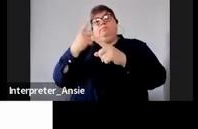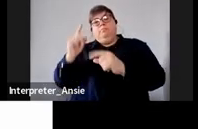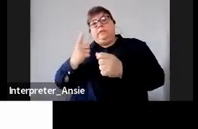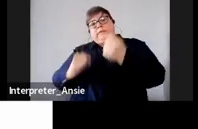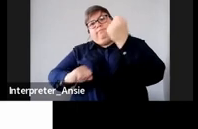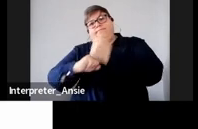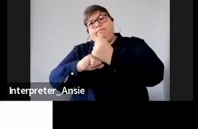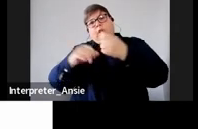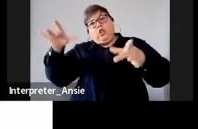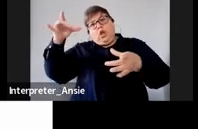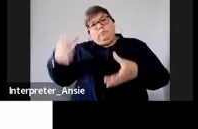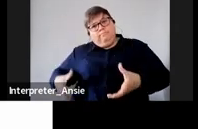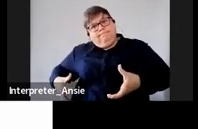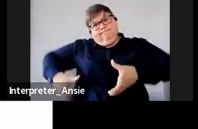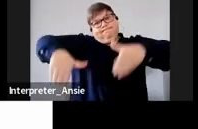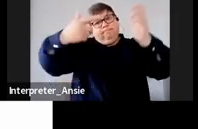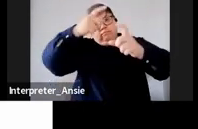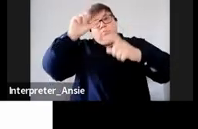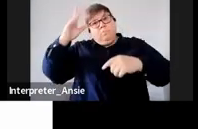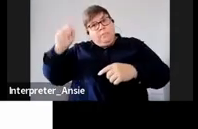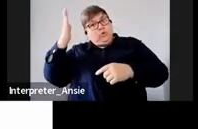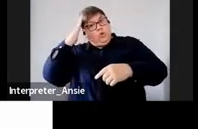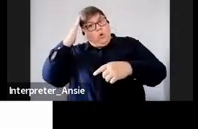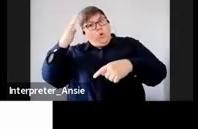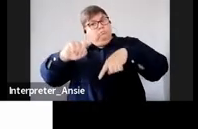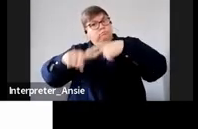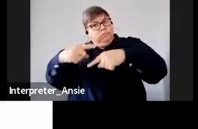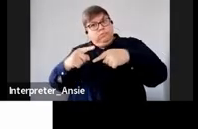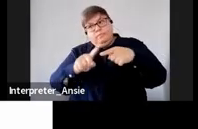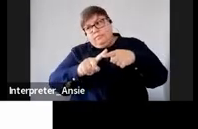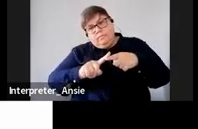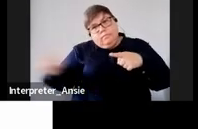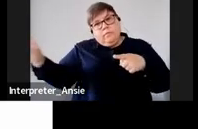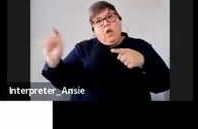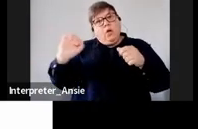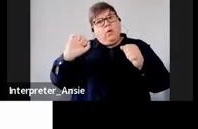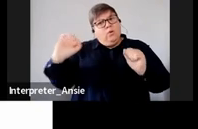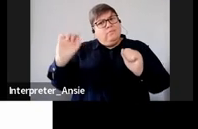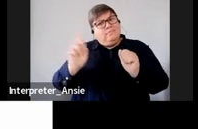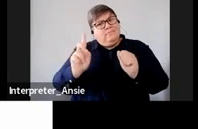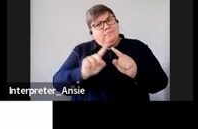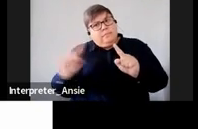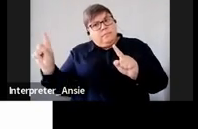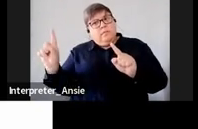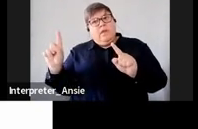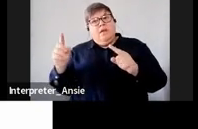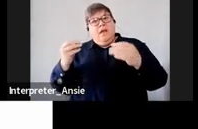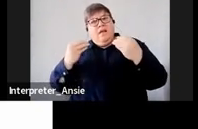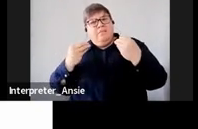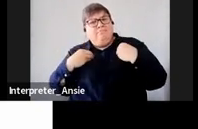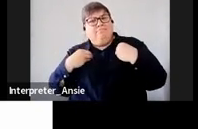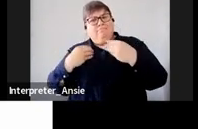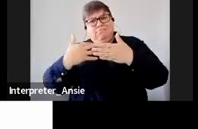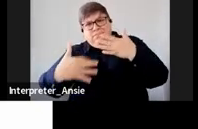death of the deceased and submit all the relevant estate documents all representative taxpayers must